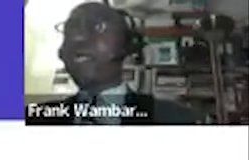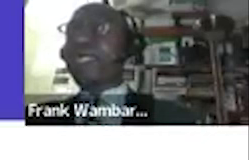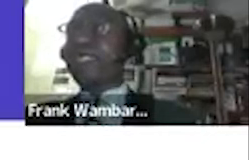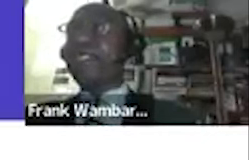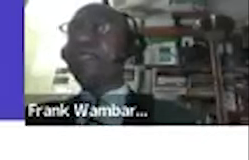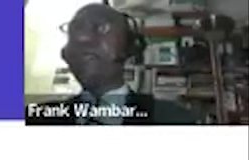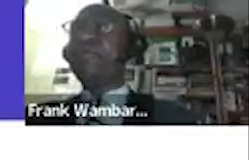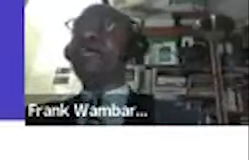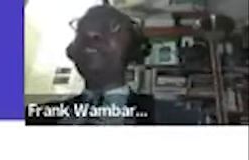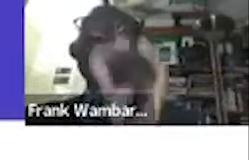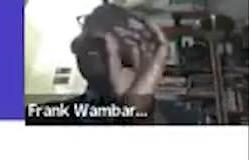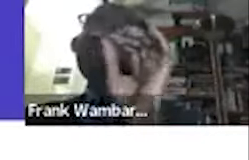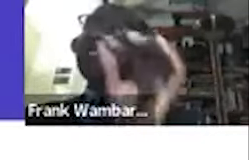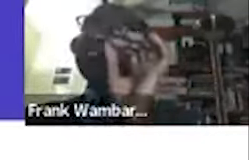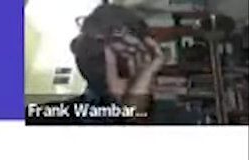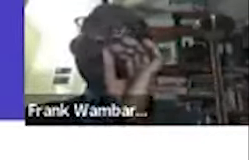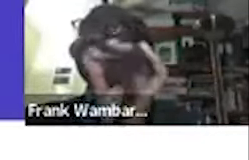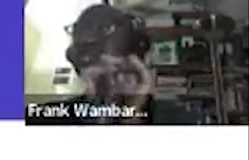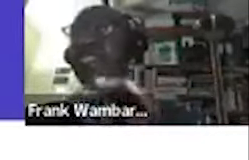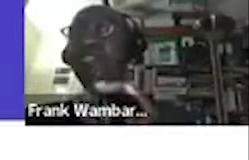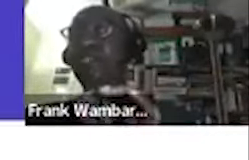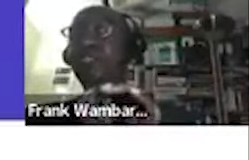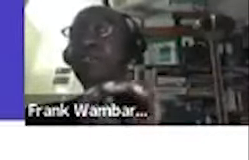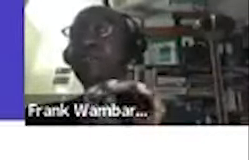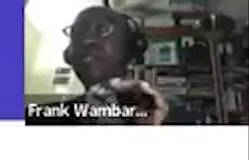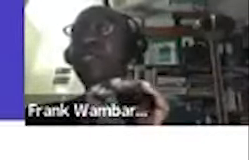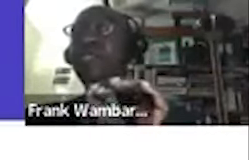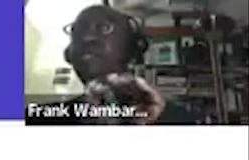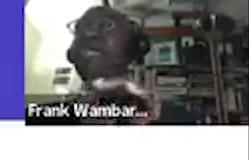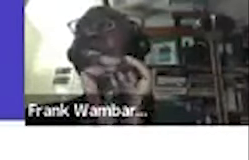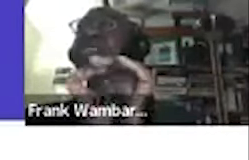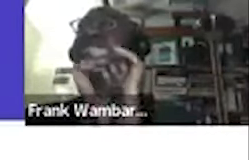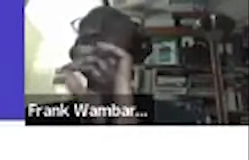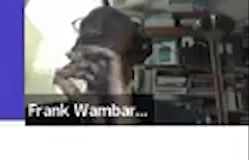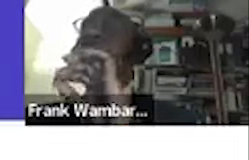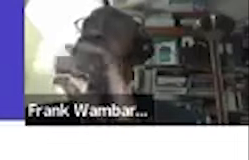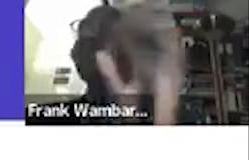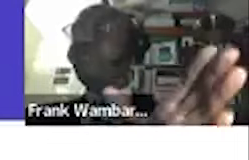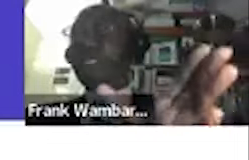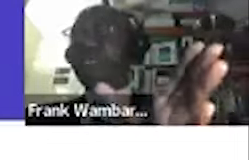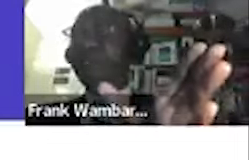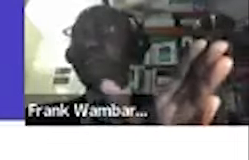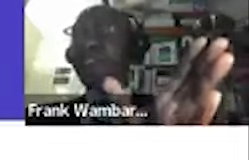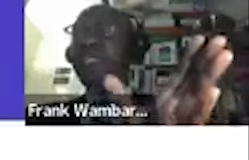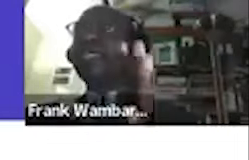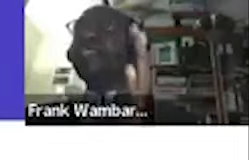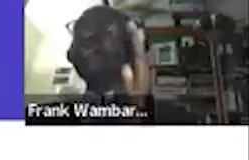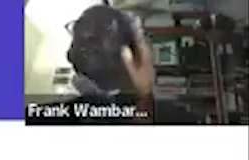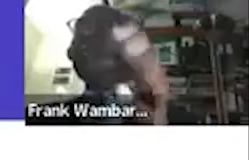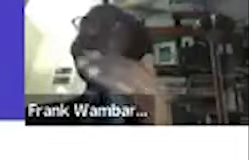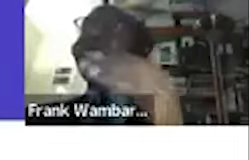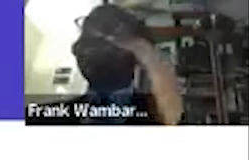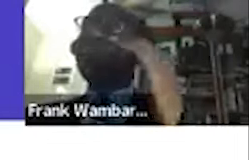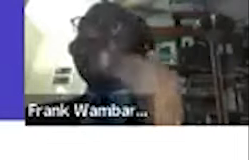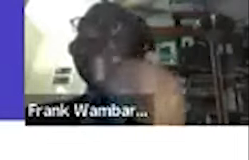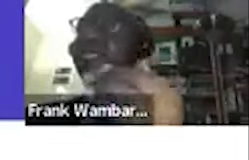and start working but when you break the visa conditions you are likely to be deported in the case